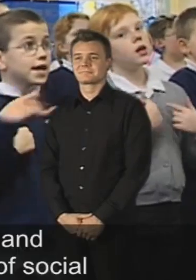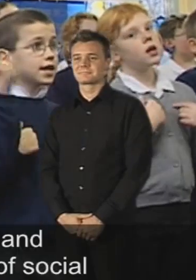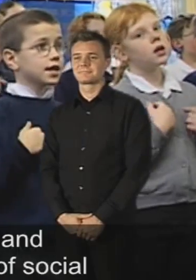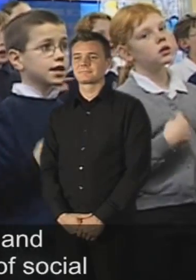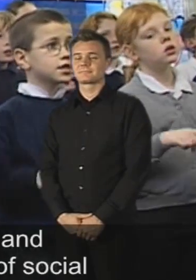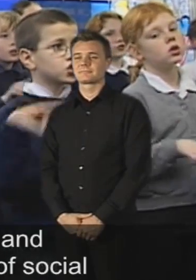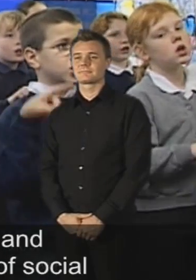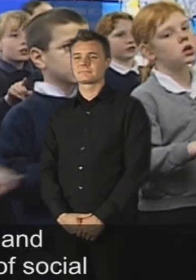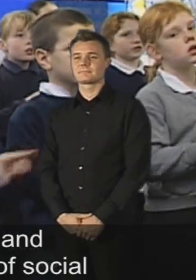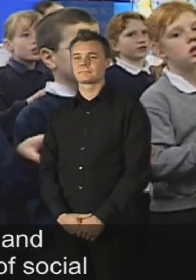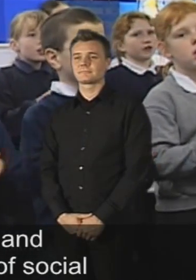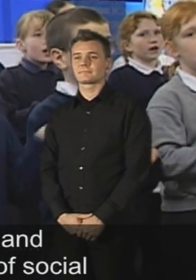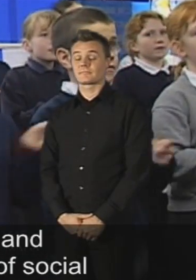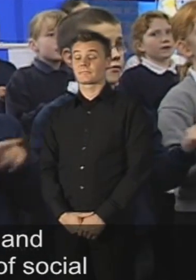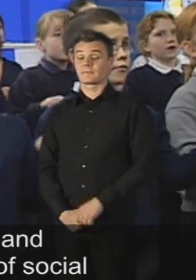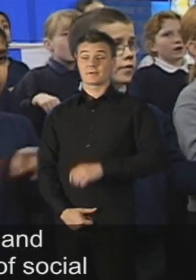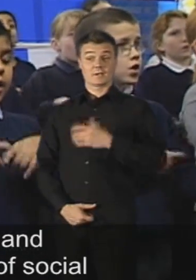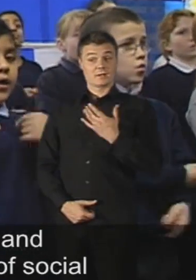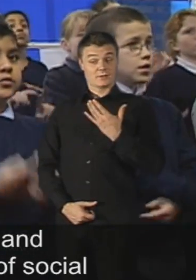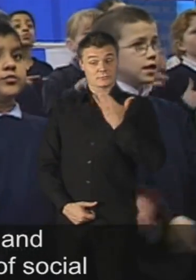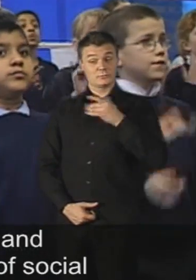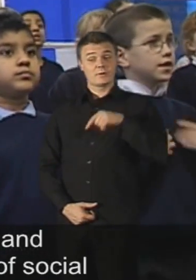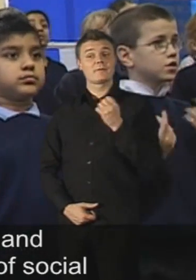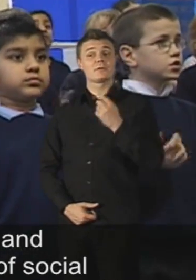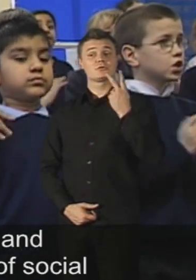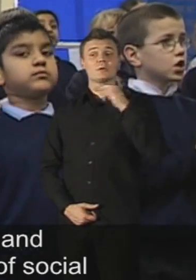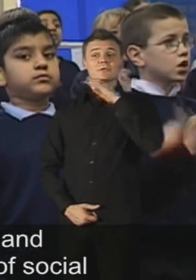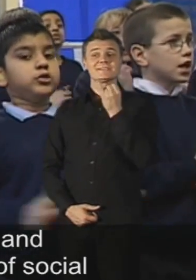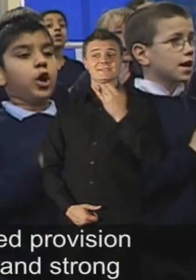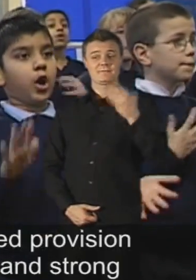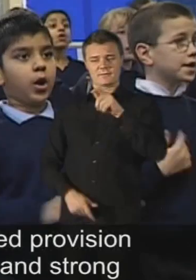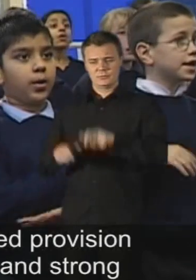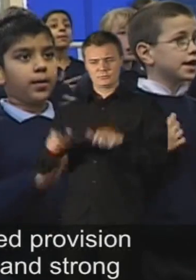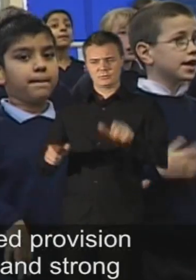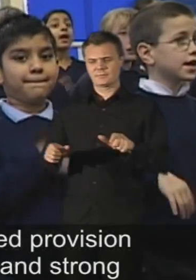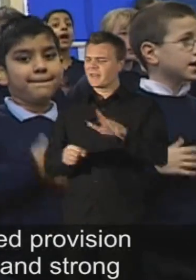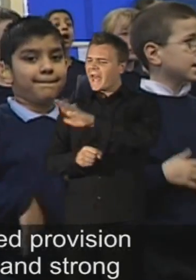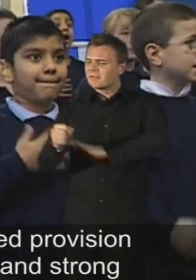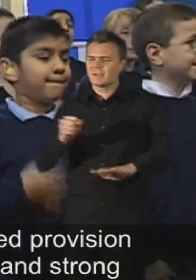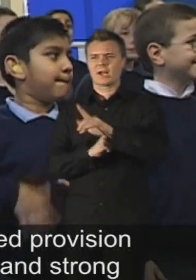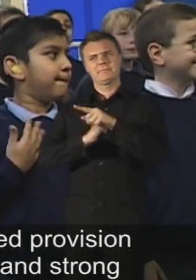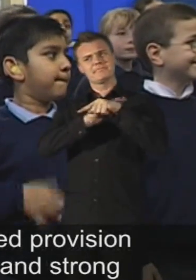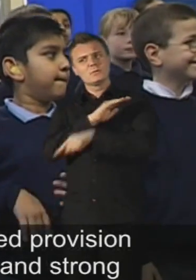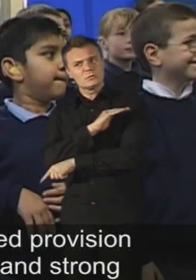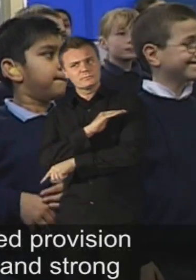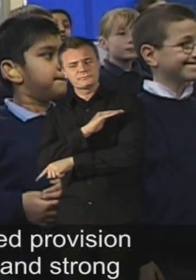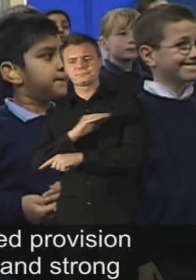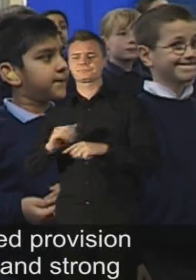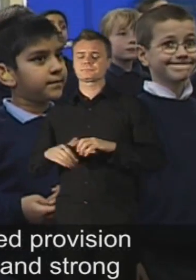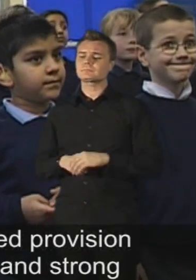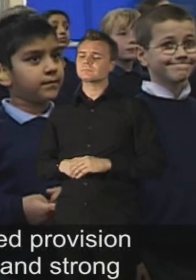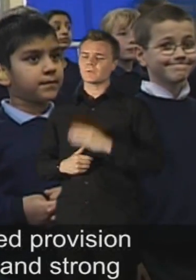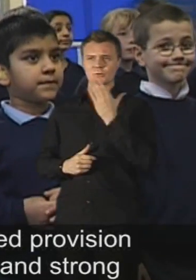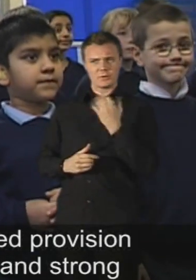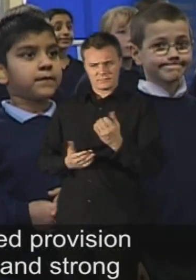Cottingley Primary has 265 pupils and serves an area of social deprivation. The school has resource provision for